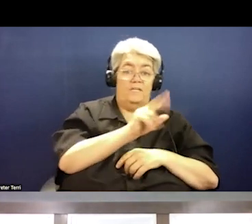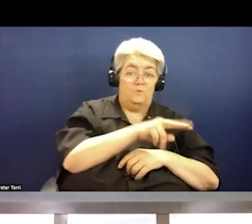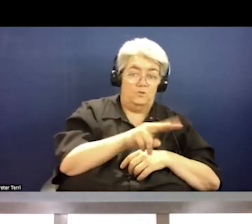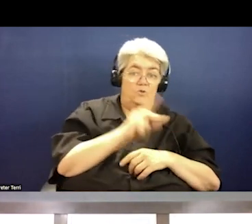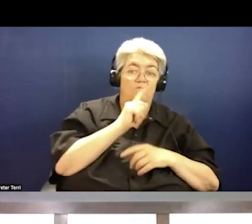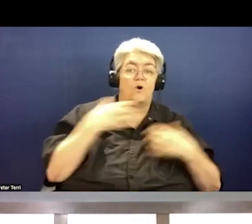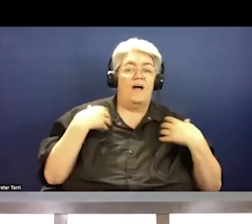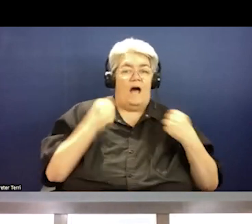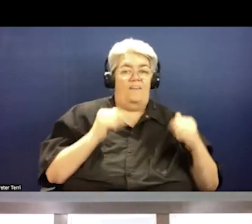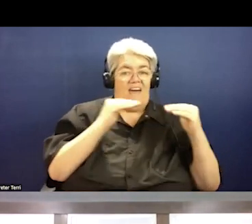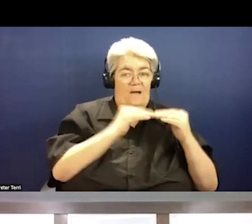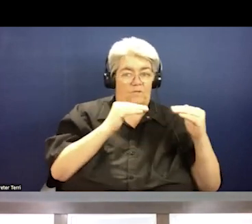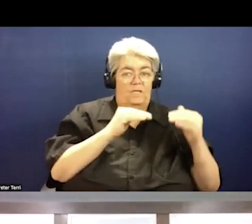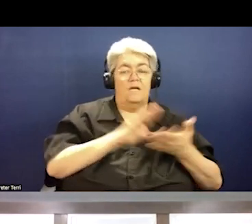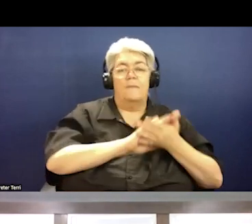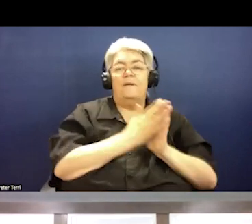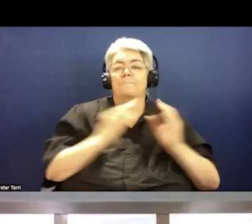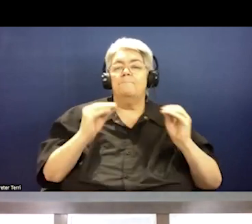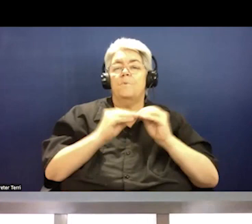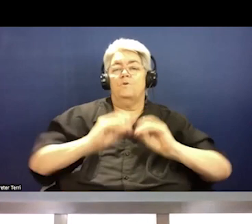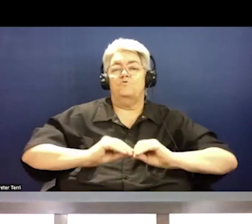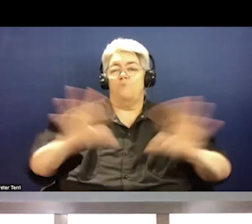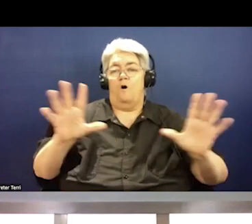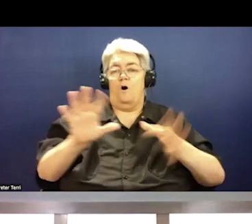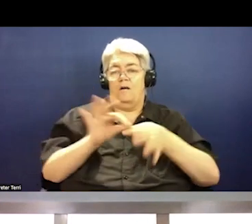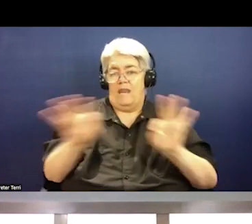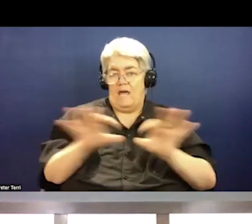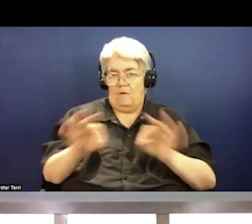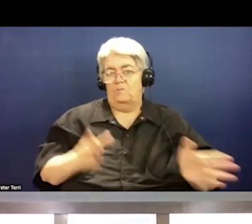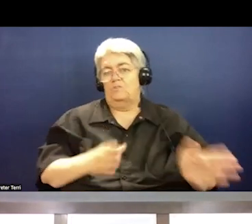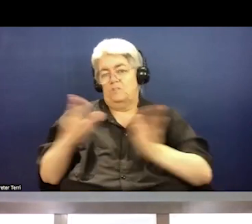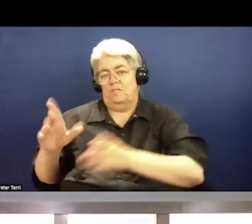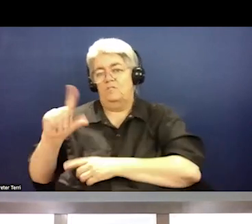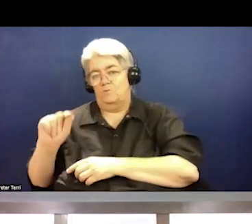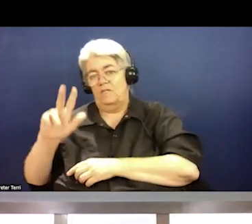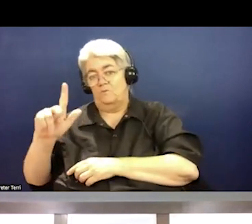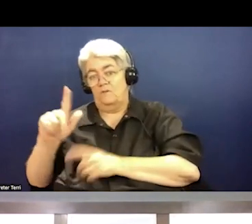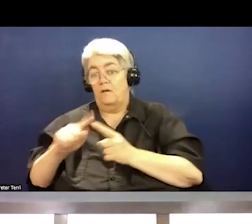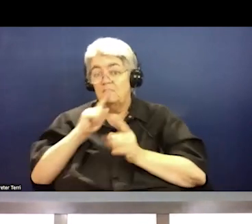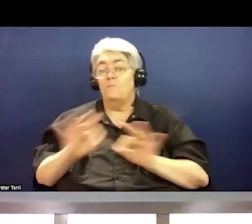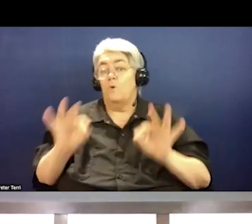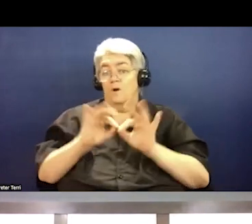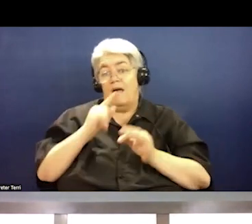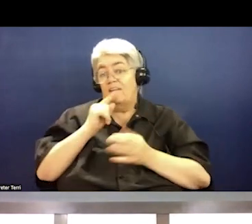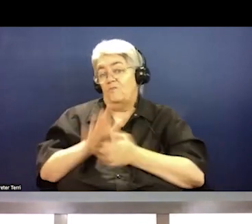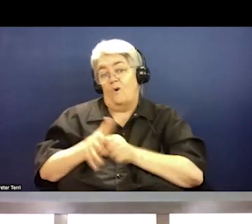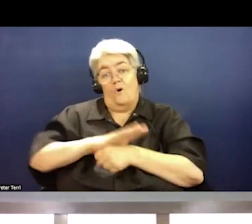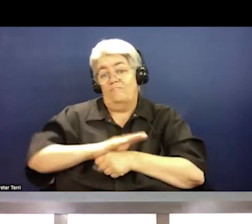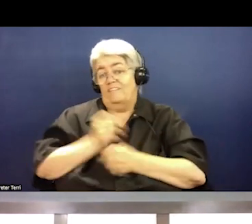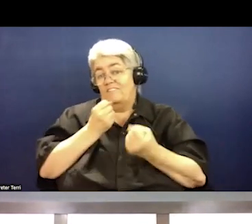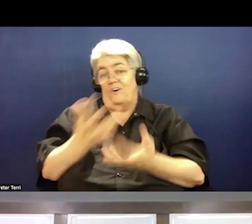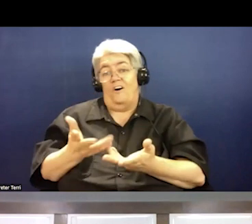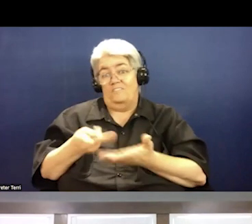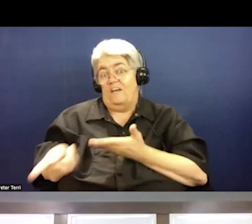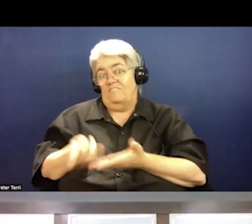equity, which is a, an important issue and something that has been failing through, uh, COVID as we work our way through